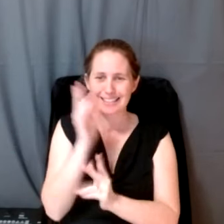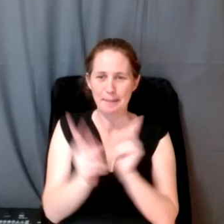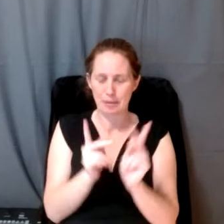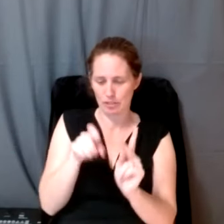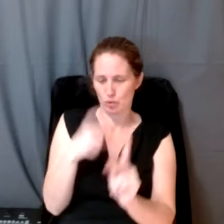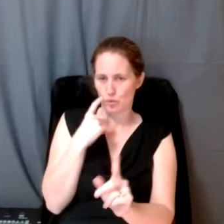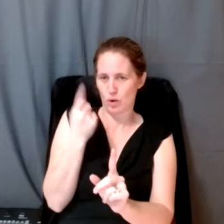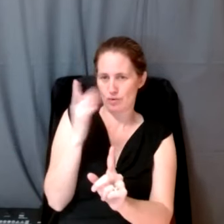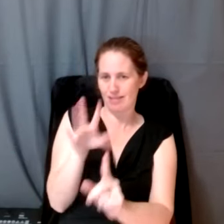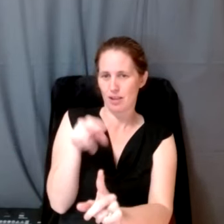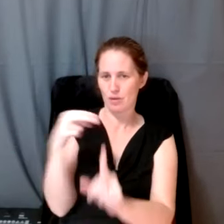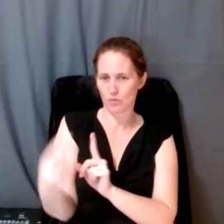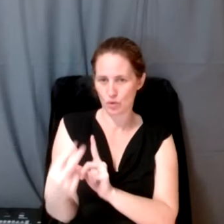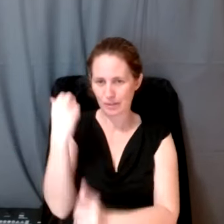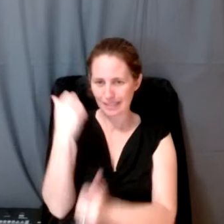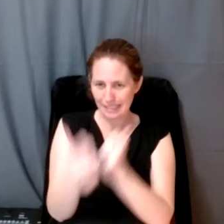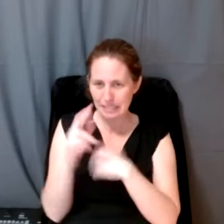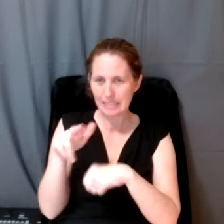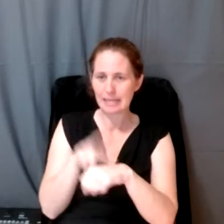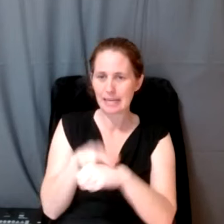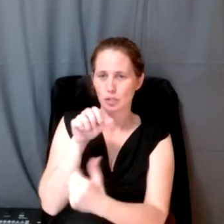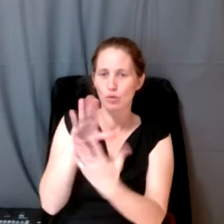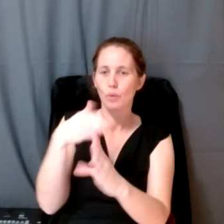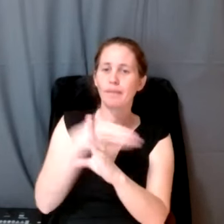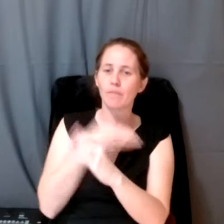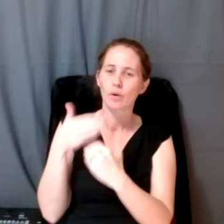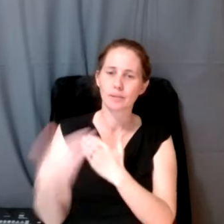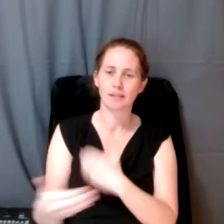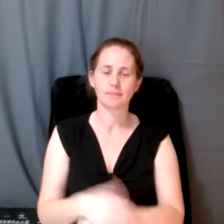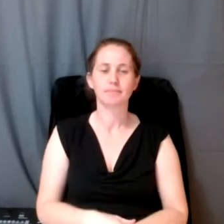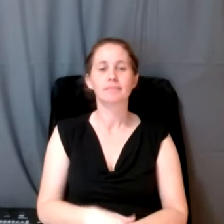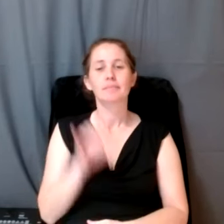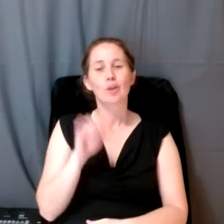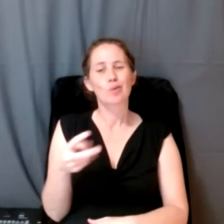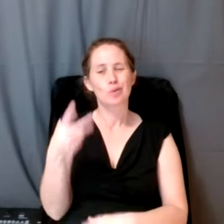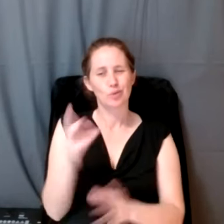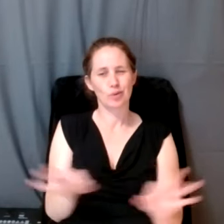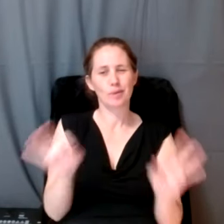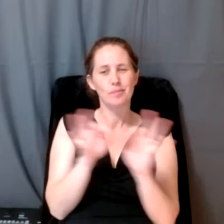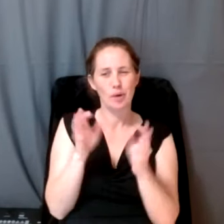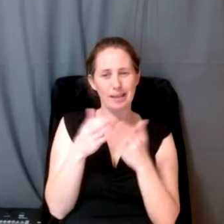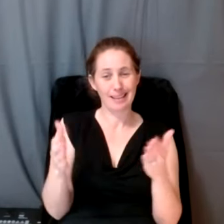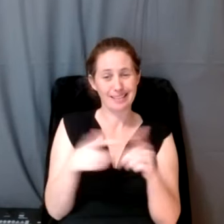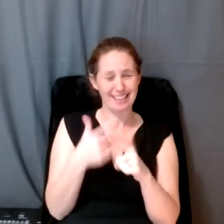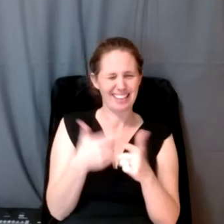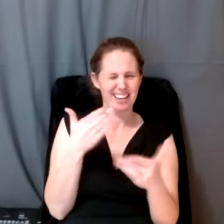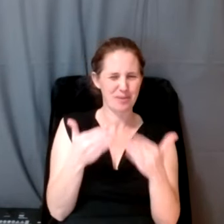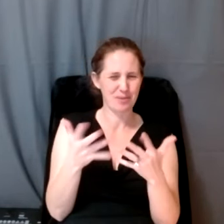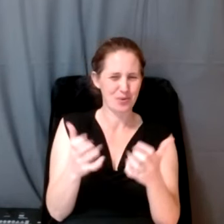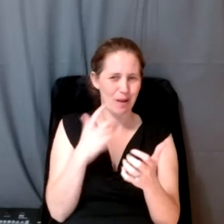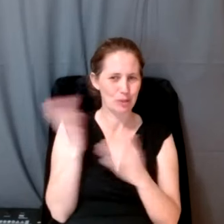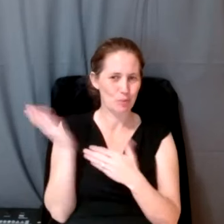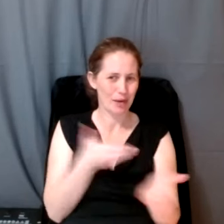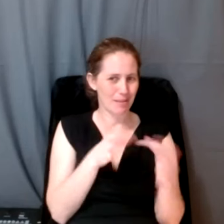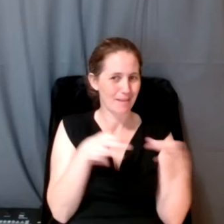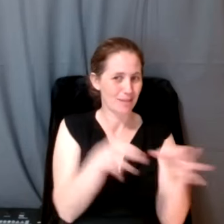to understand what each nation's approach is before proceeding. So those would be the two important lessons. And then I would probably want to take them out into the